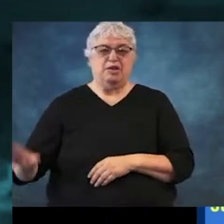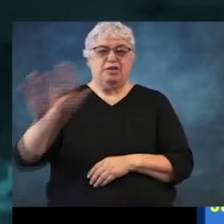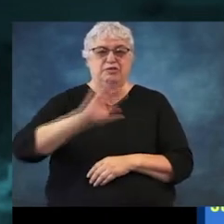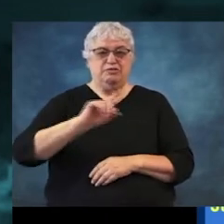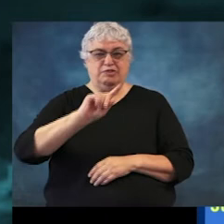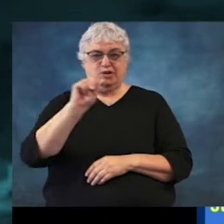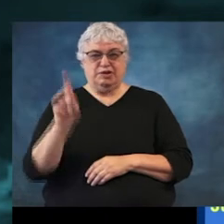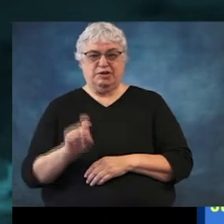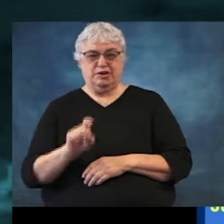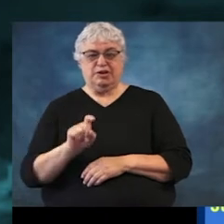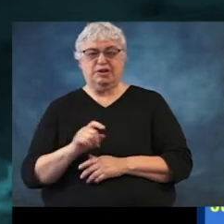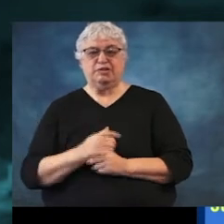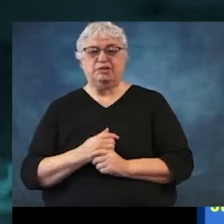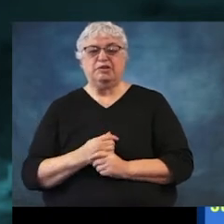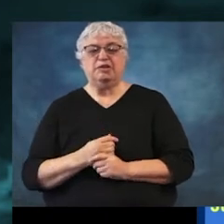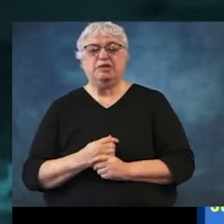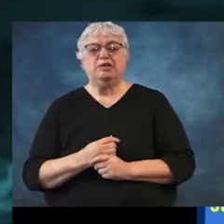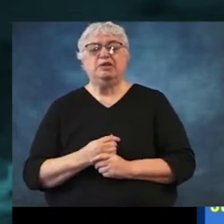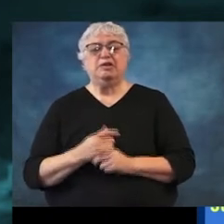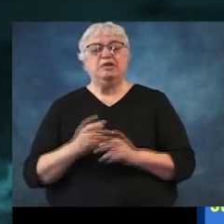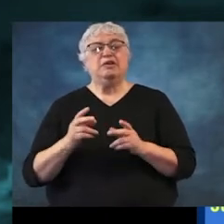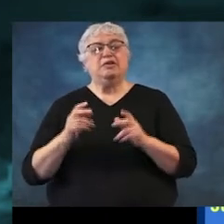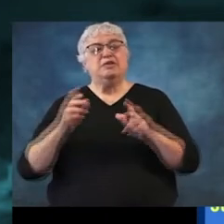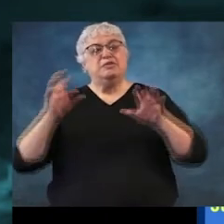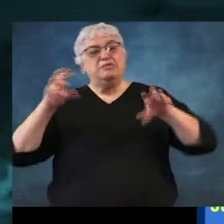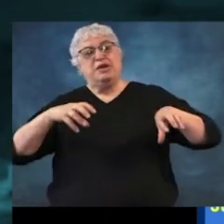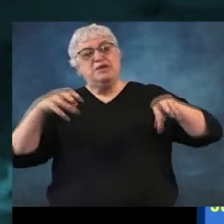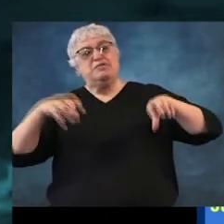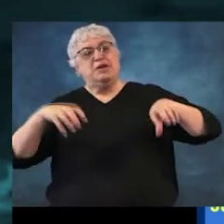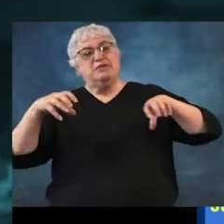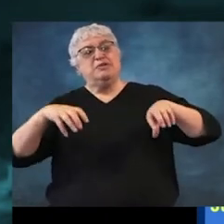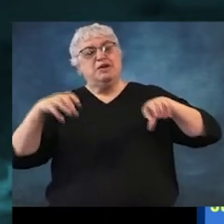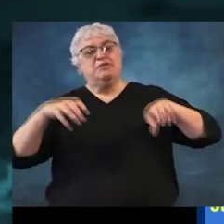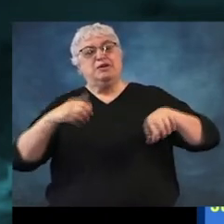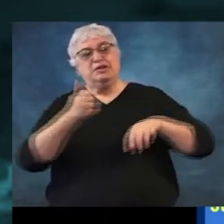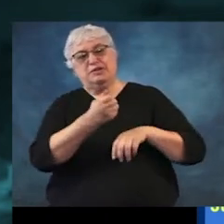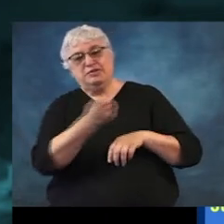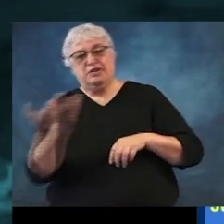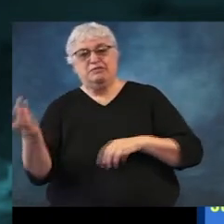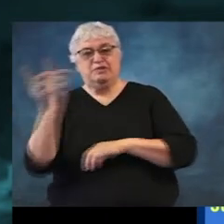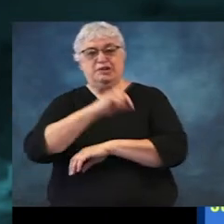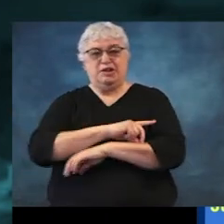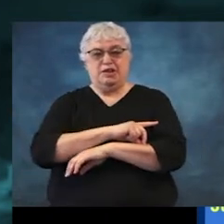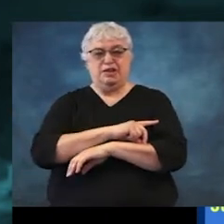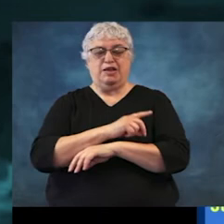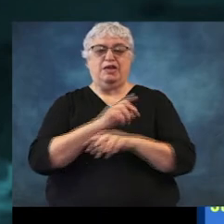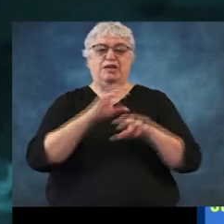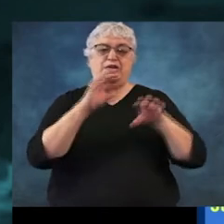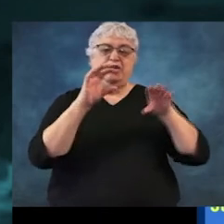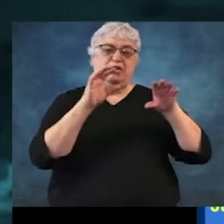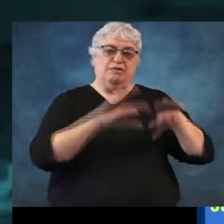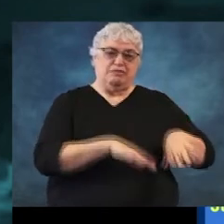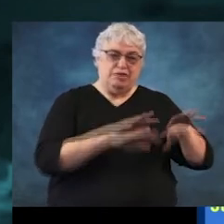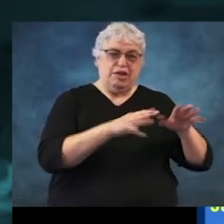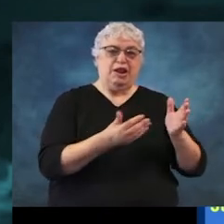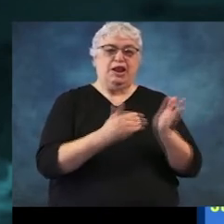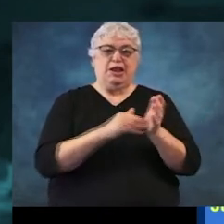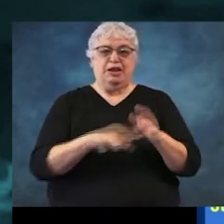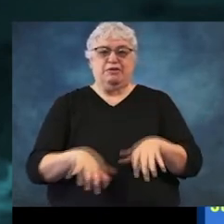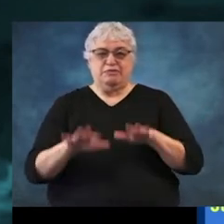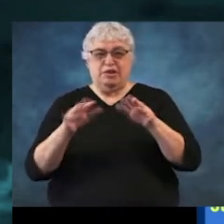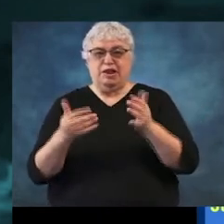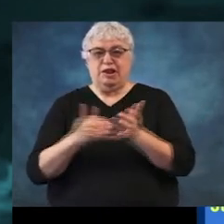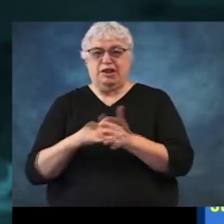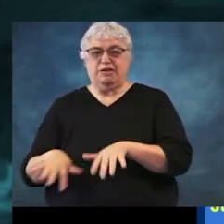Texas. And very significant rainfalls over a multiple-day period, three separate actual flooding events with Tropical Storm